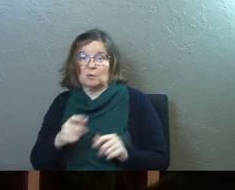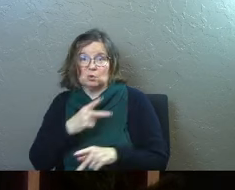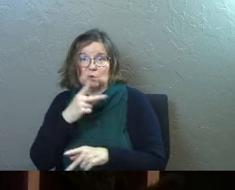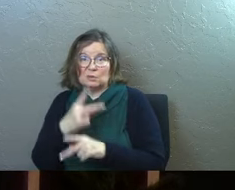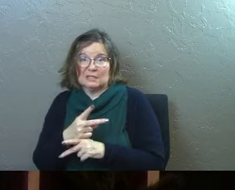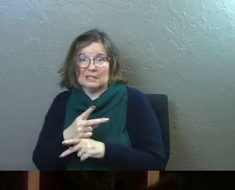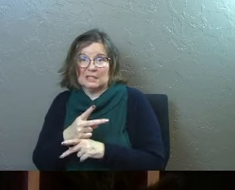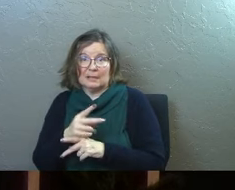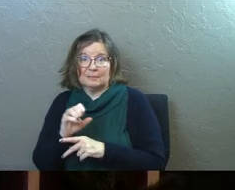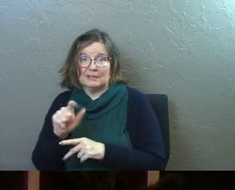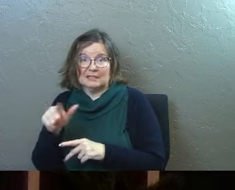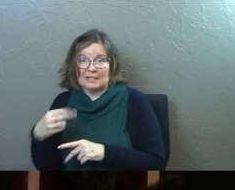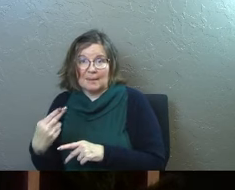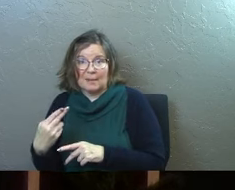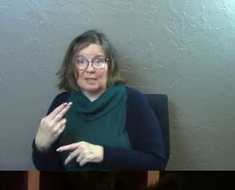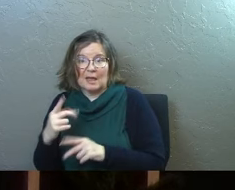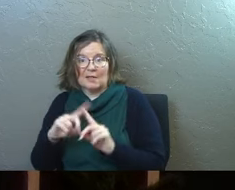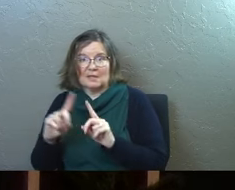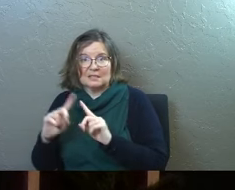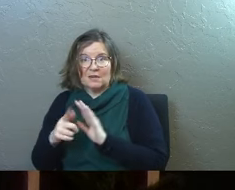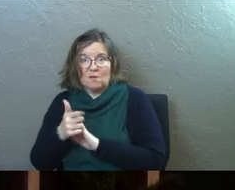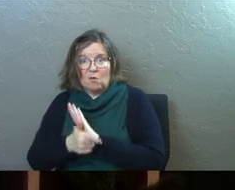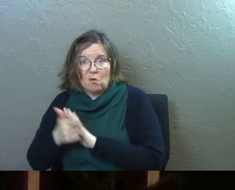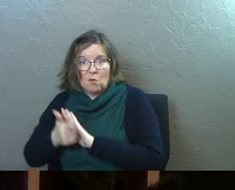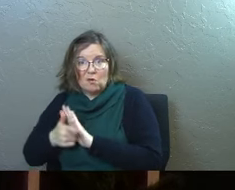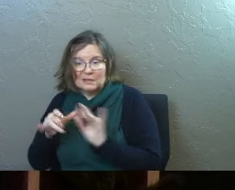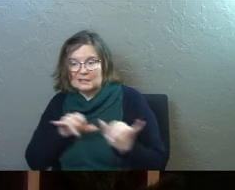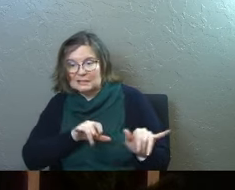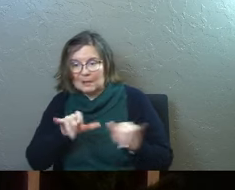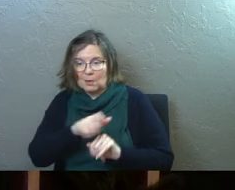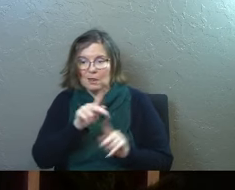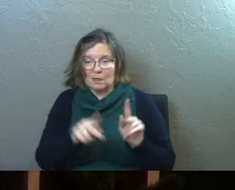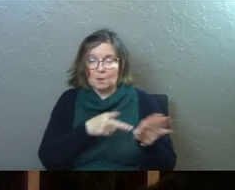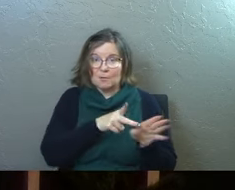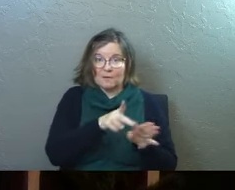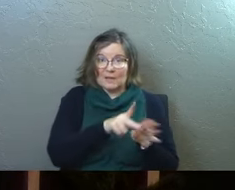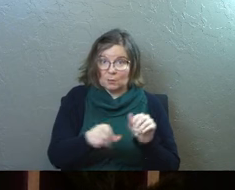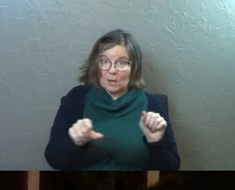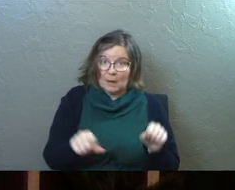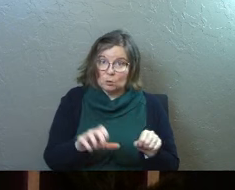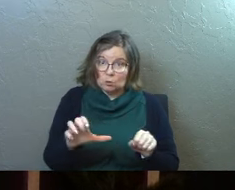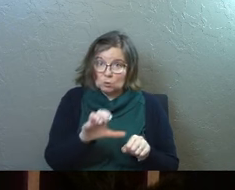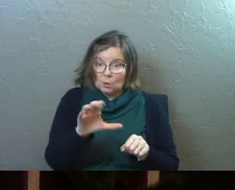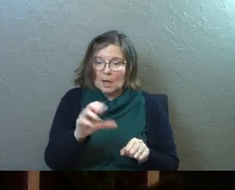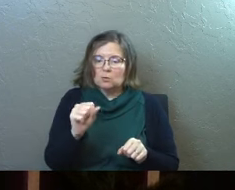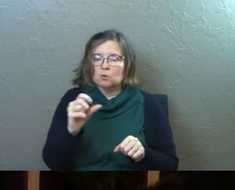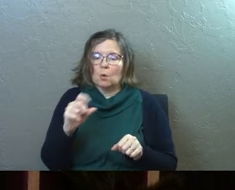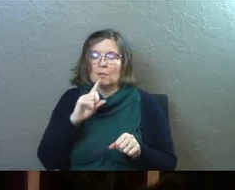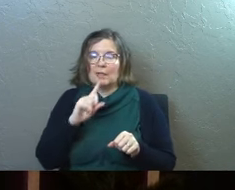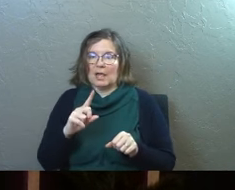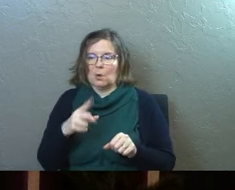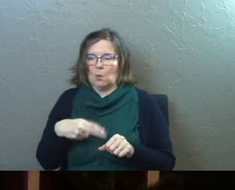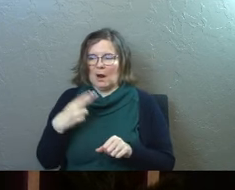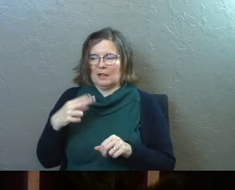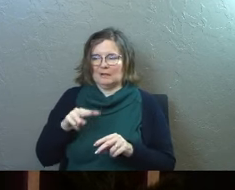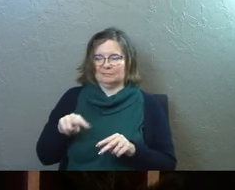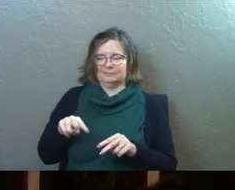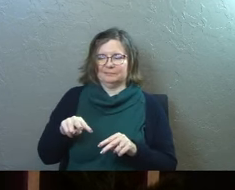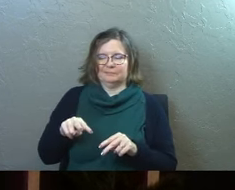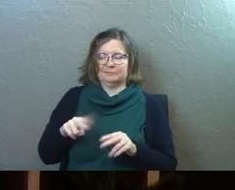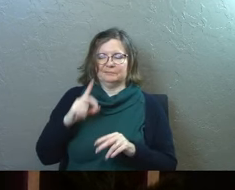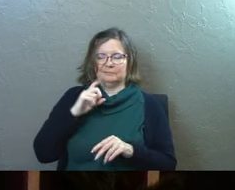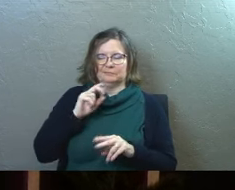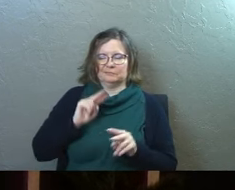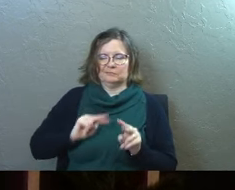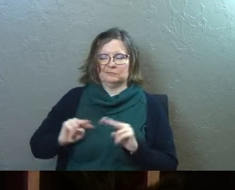to keep the Sabbath and, and, and the different laws in the same way that other professions were able to. And so they were highly, uh,